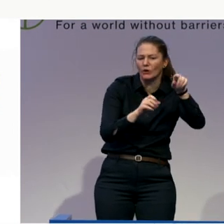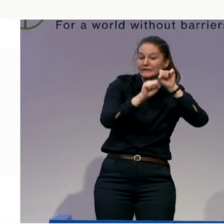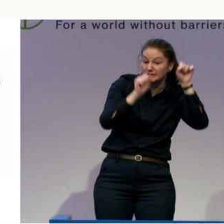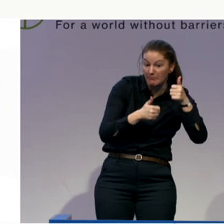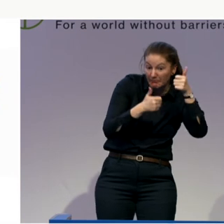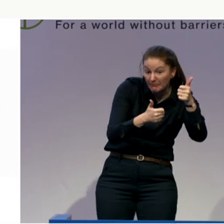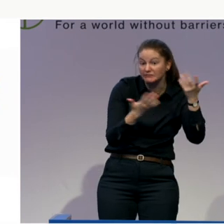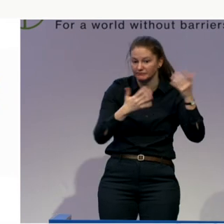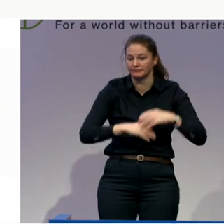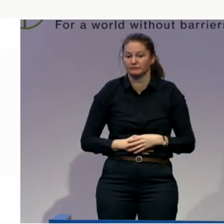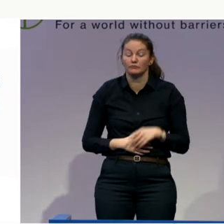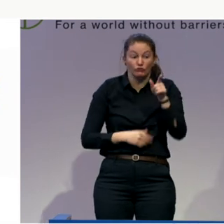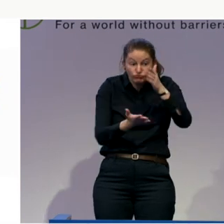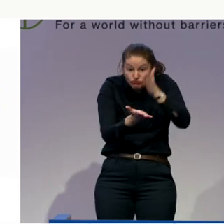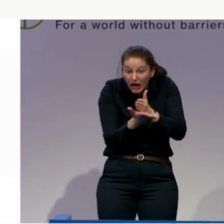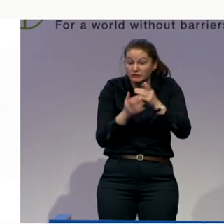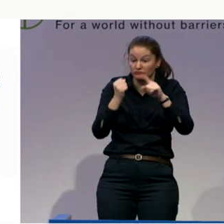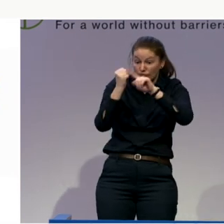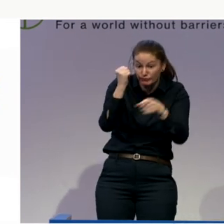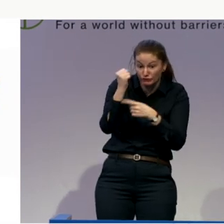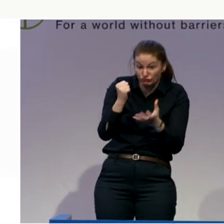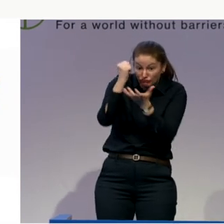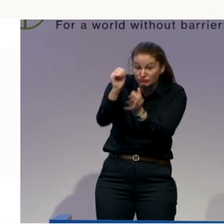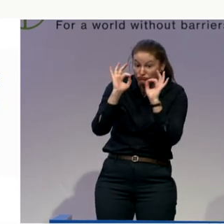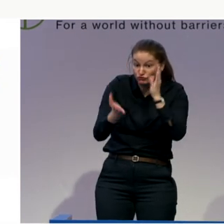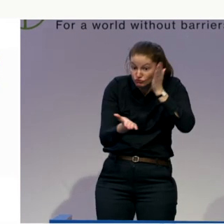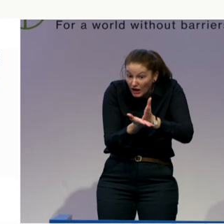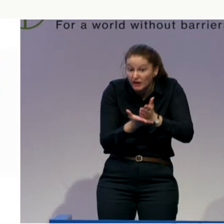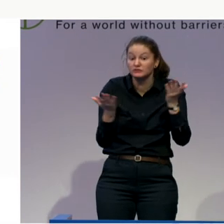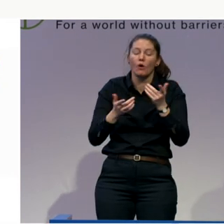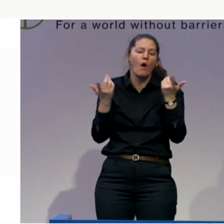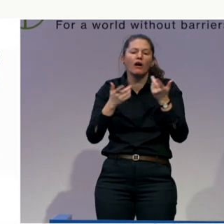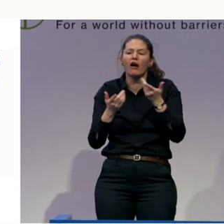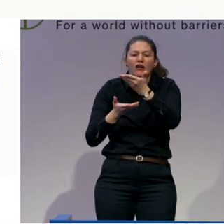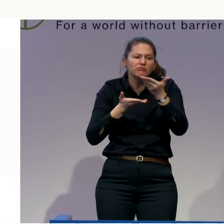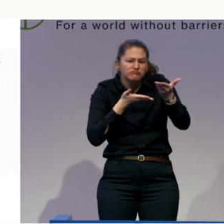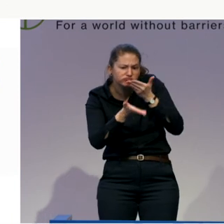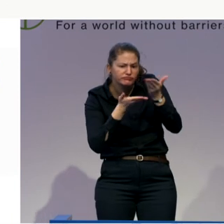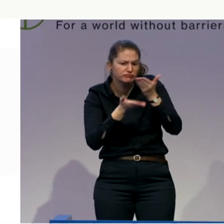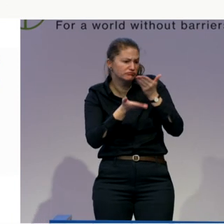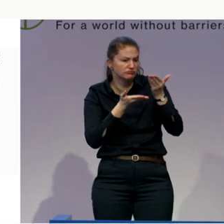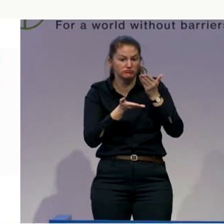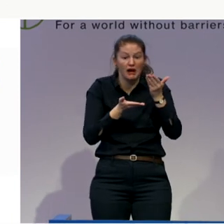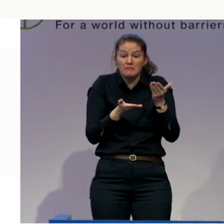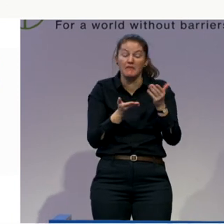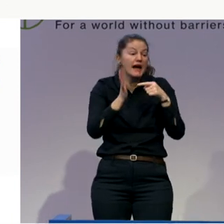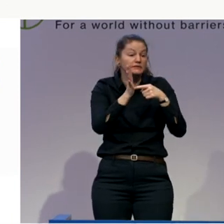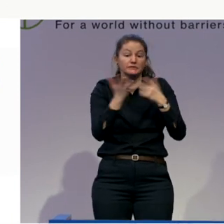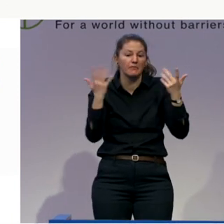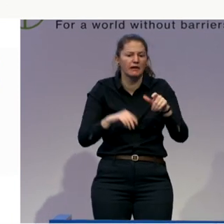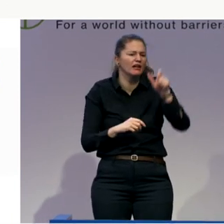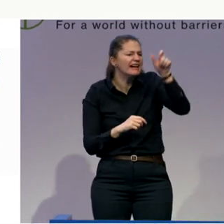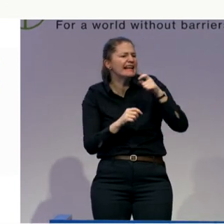not how they feel about the negotiations when they try to get the support they need,